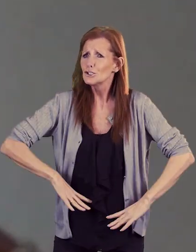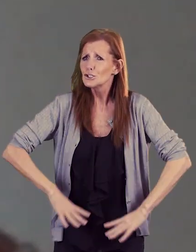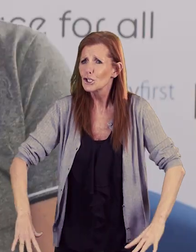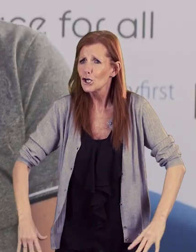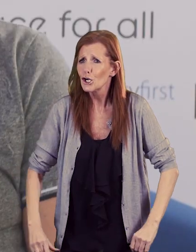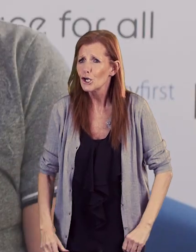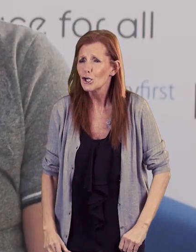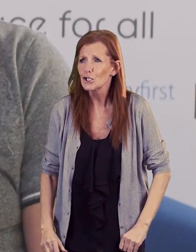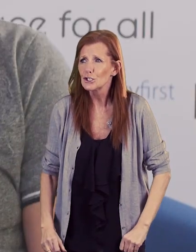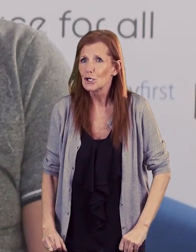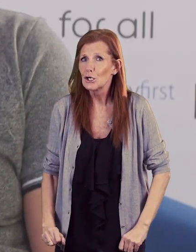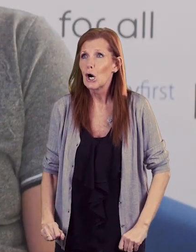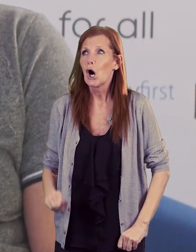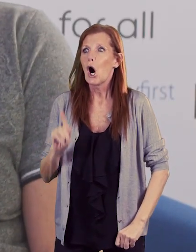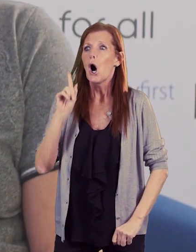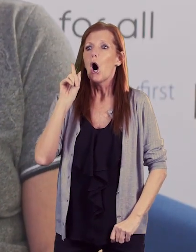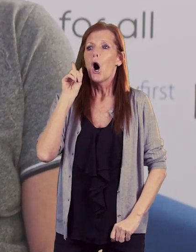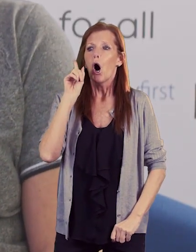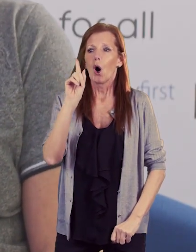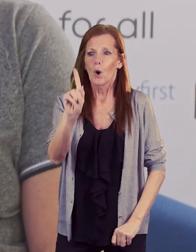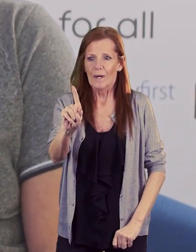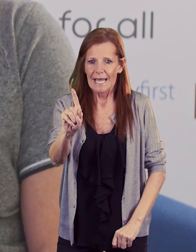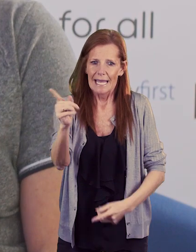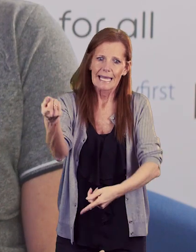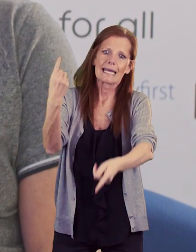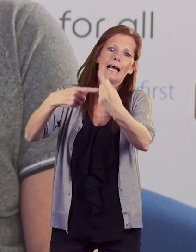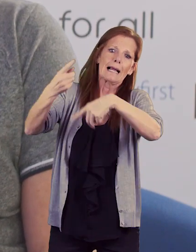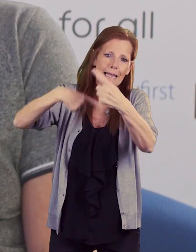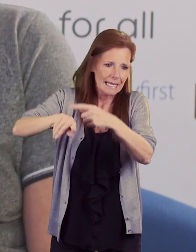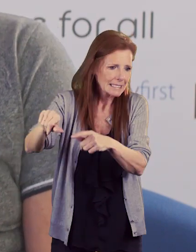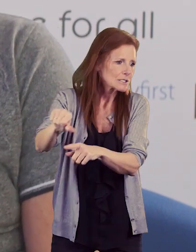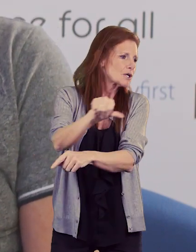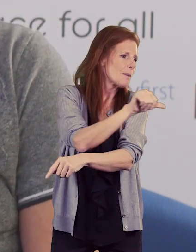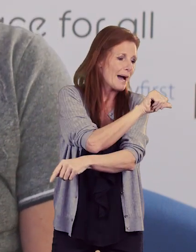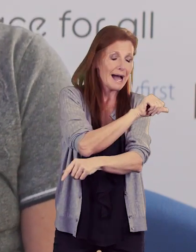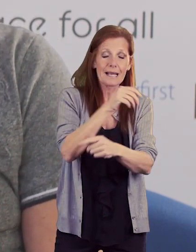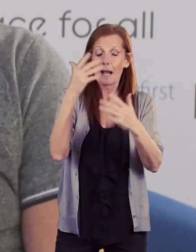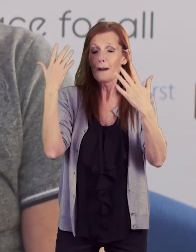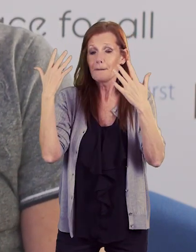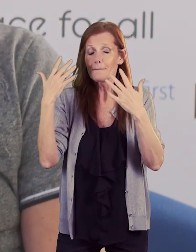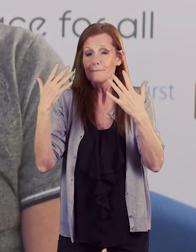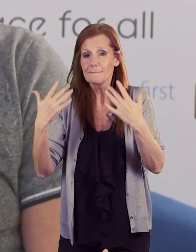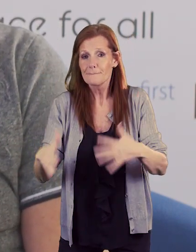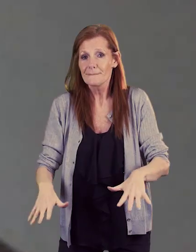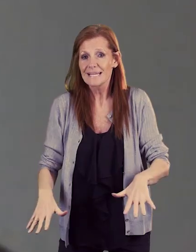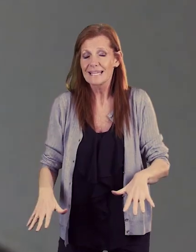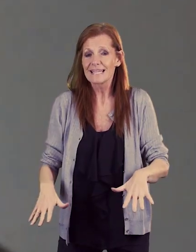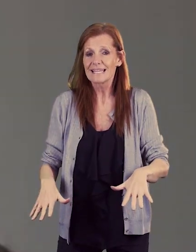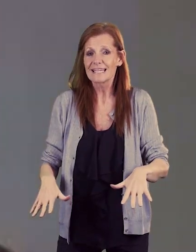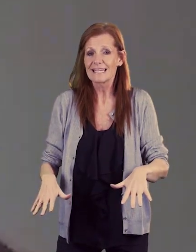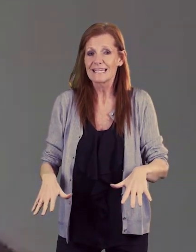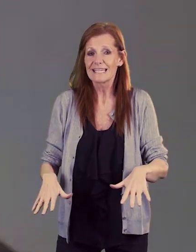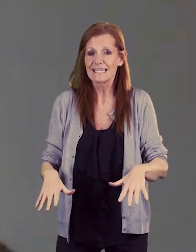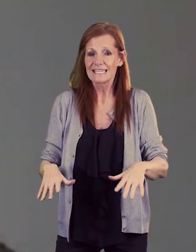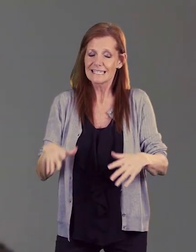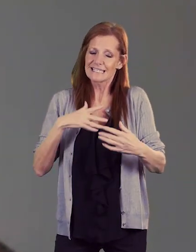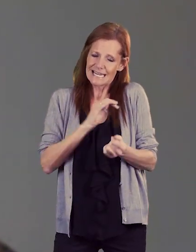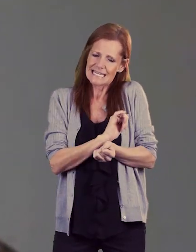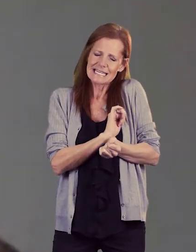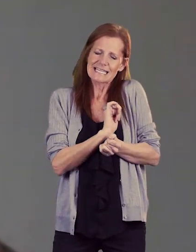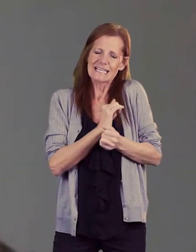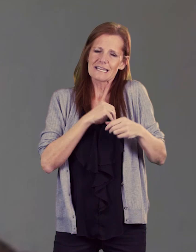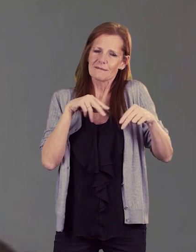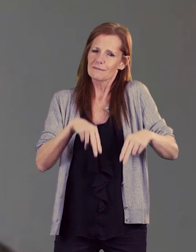right that would be good to tell me beforehand or I've even gone off to a guide dog talk when my dogs retired